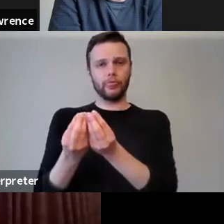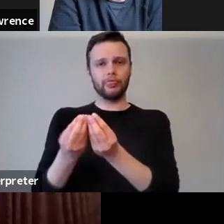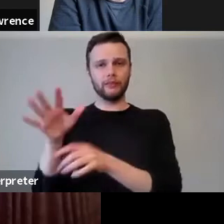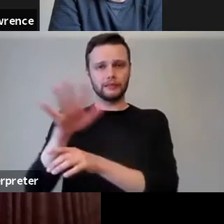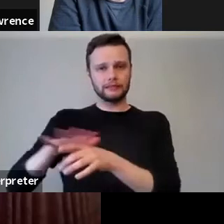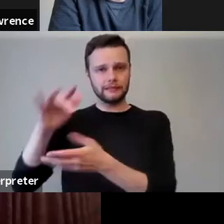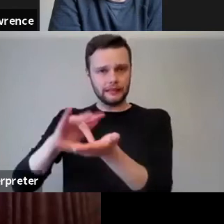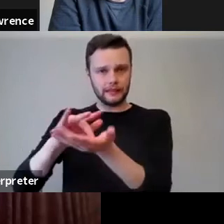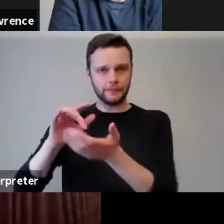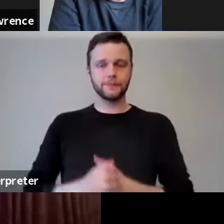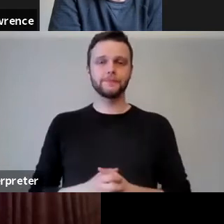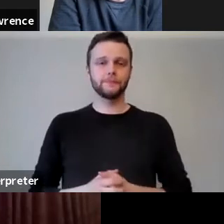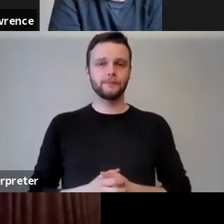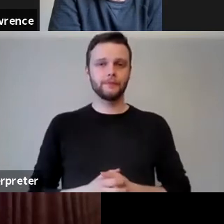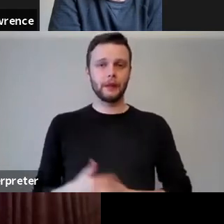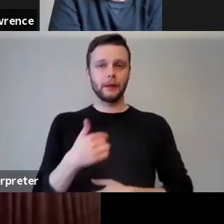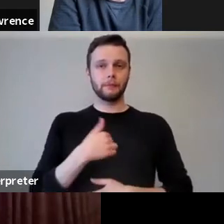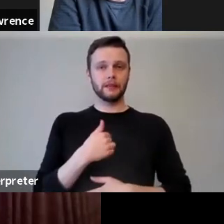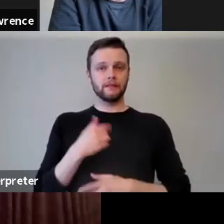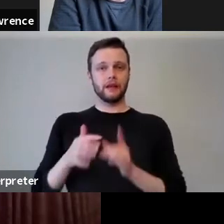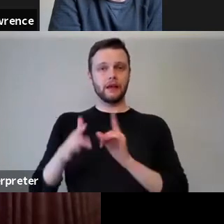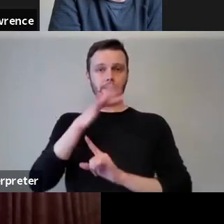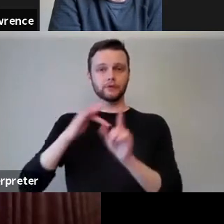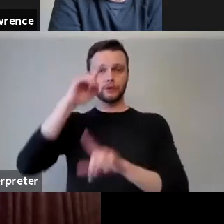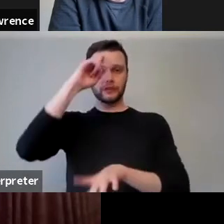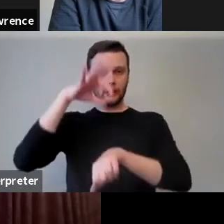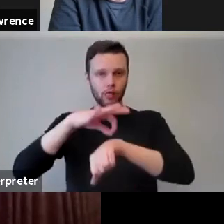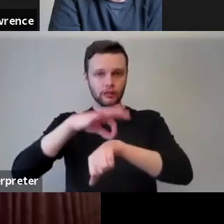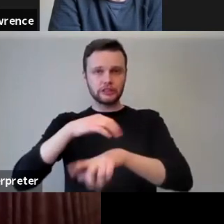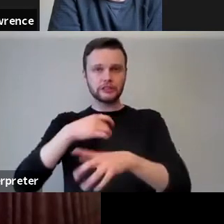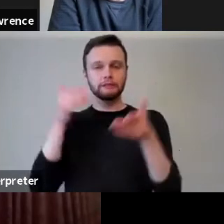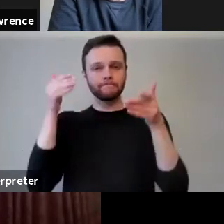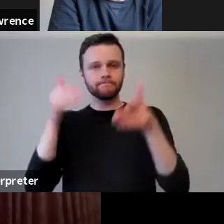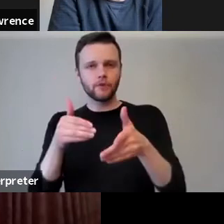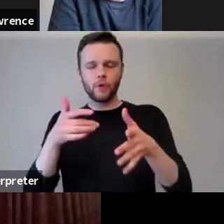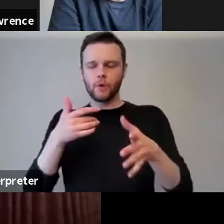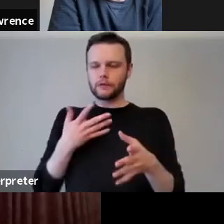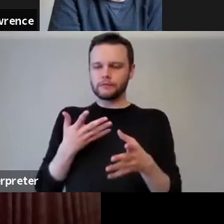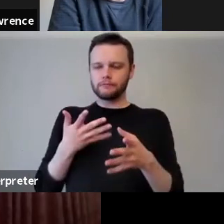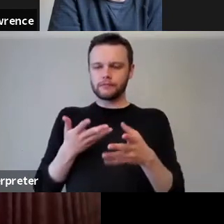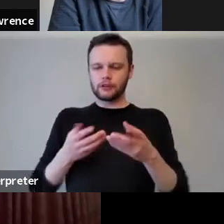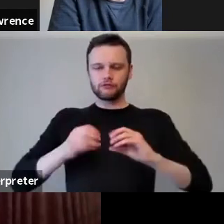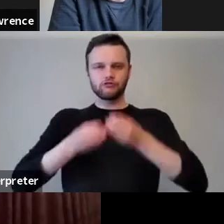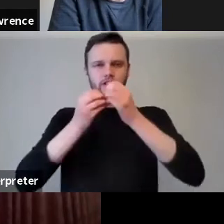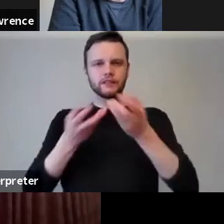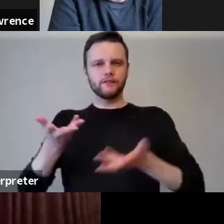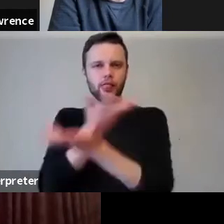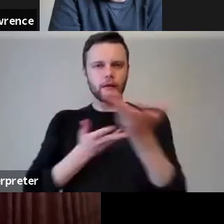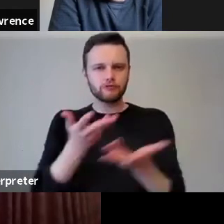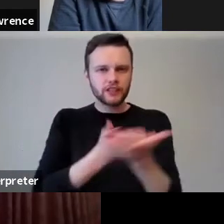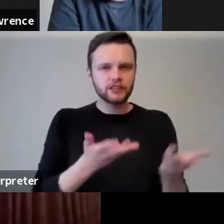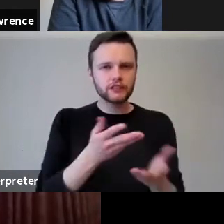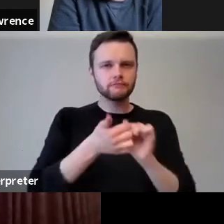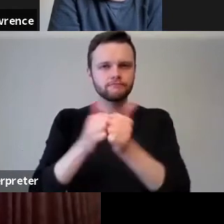Personally I'm a social psychologist who's long been interested in creative collaborations and done lots of work particularly